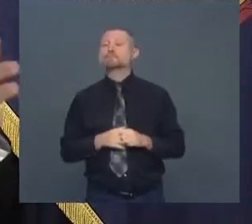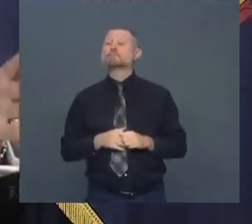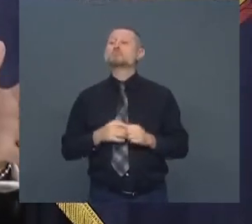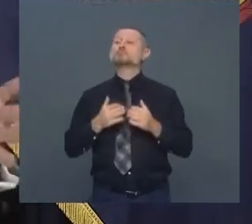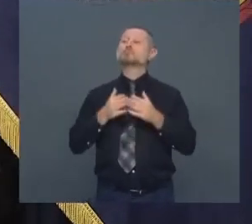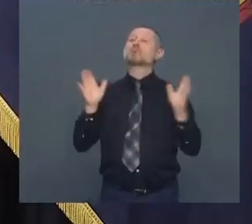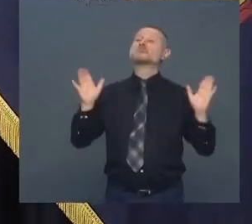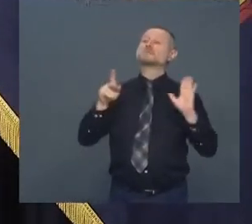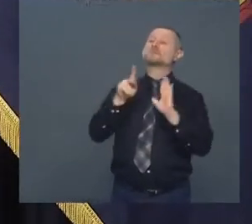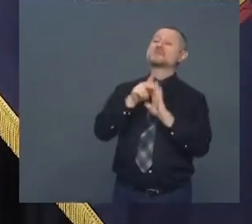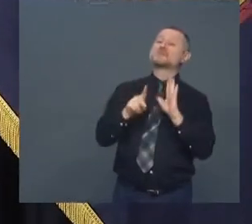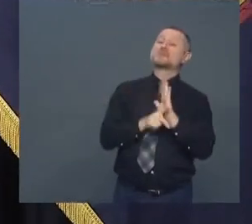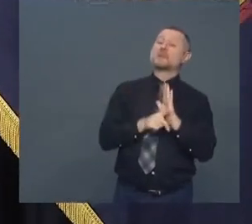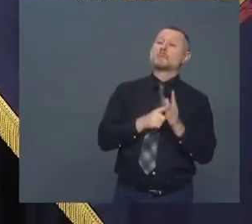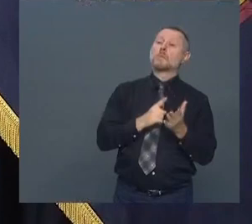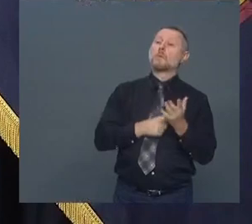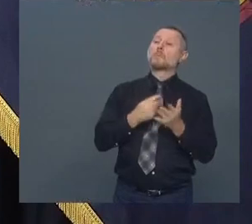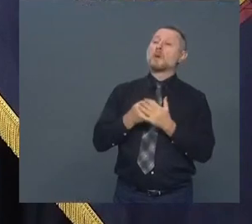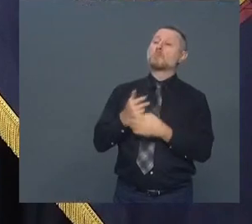this is what I say.